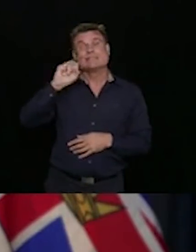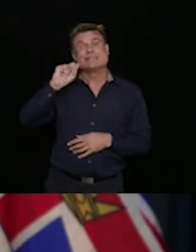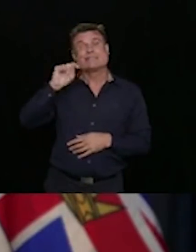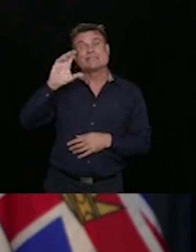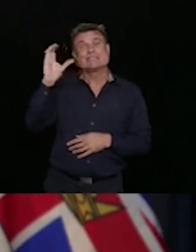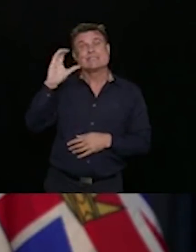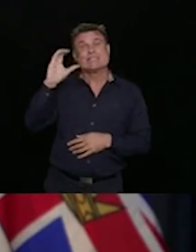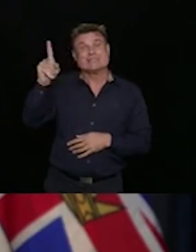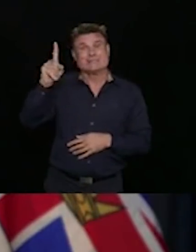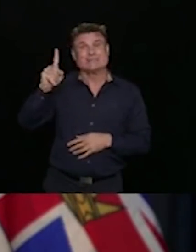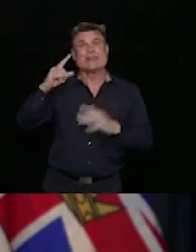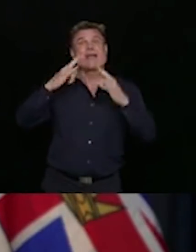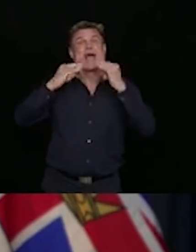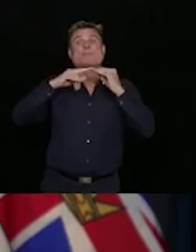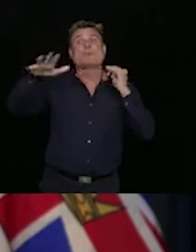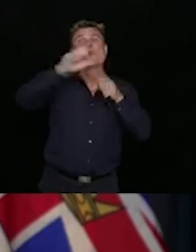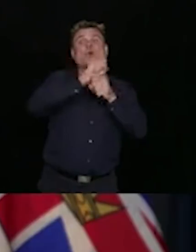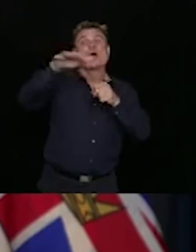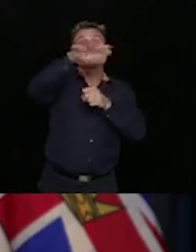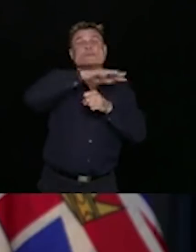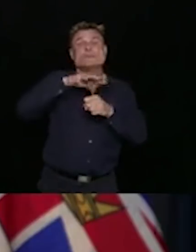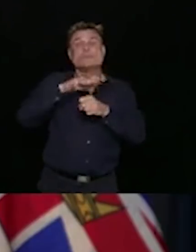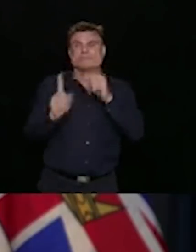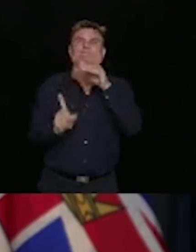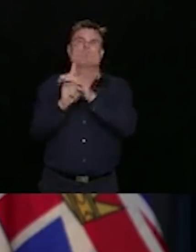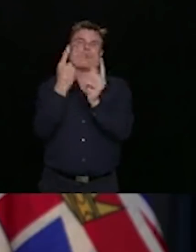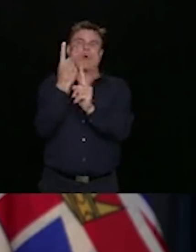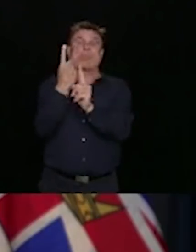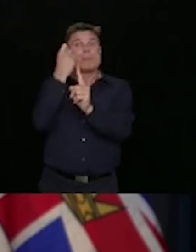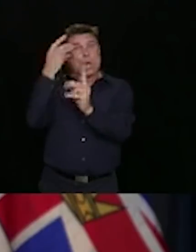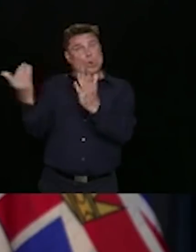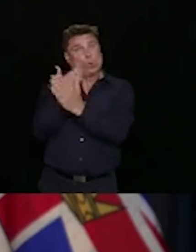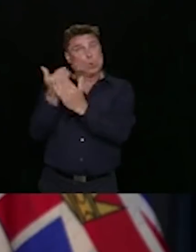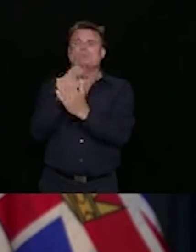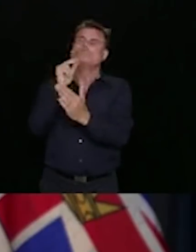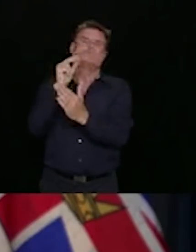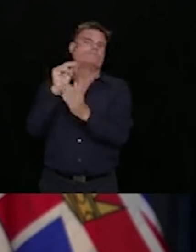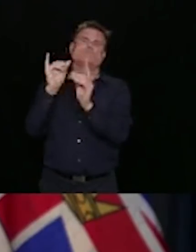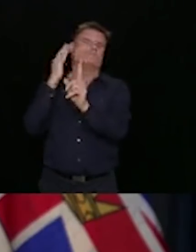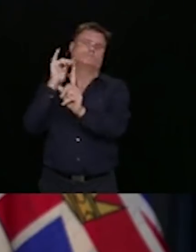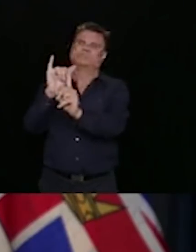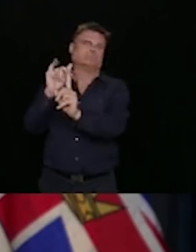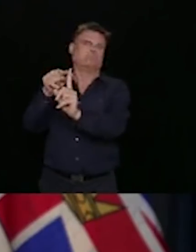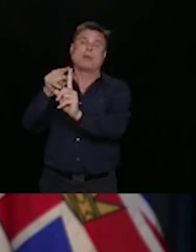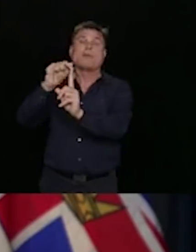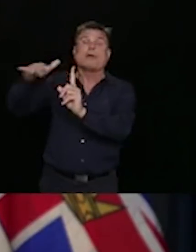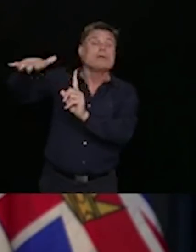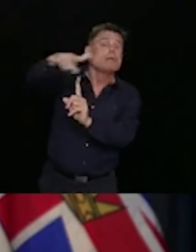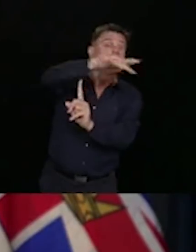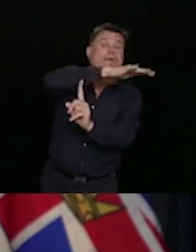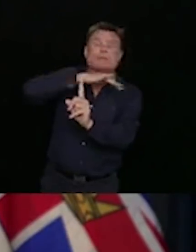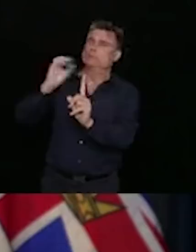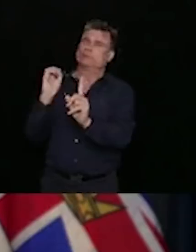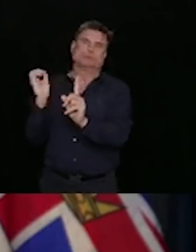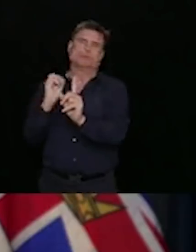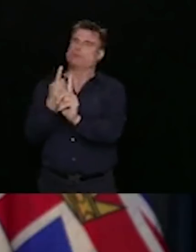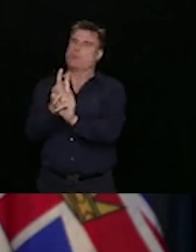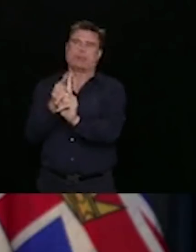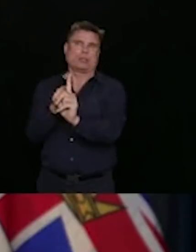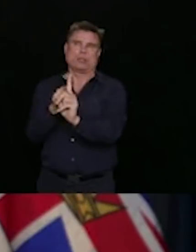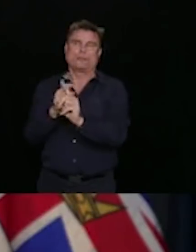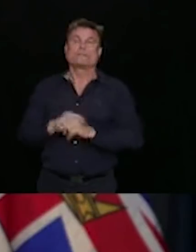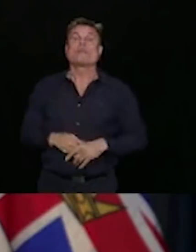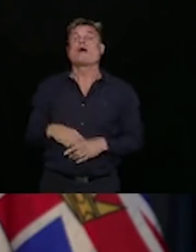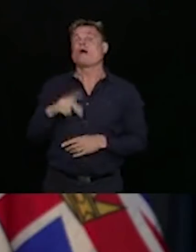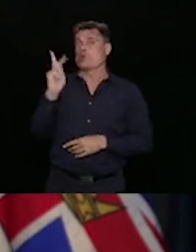related to that. And we now have over 60 cases related to the multiple exposures in and around Kelowna over the last few weeks.